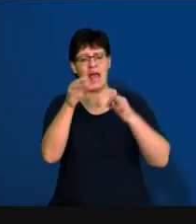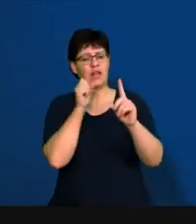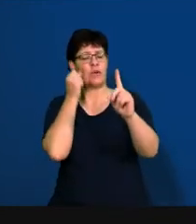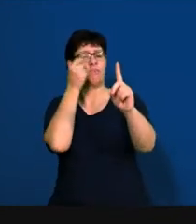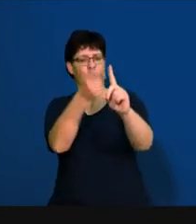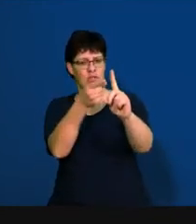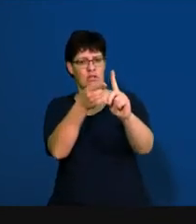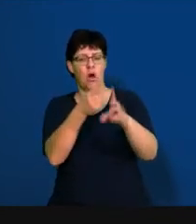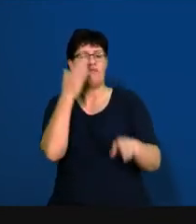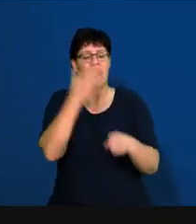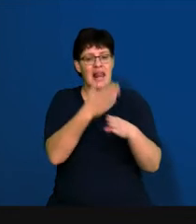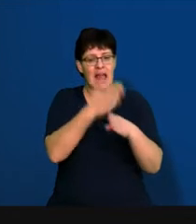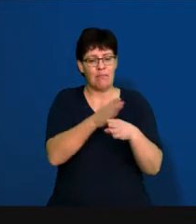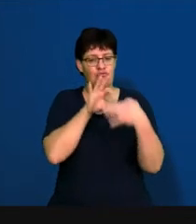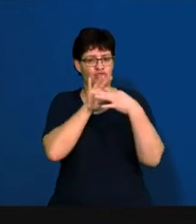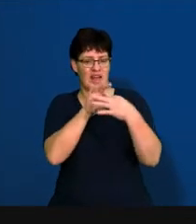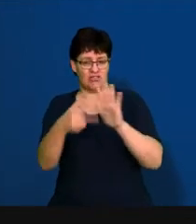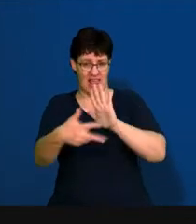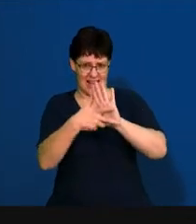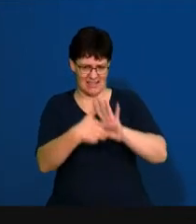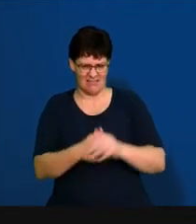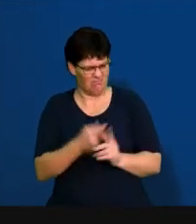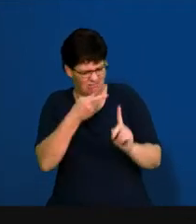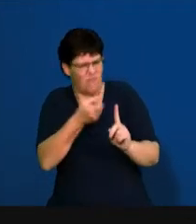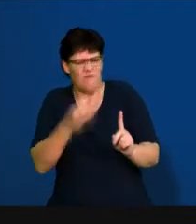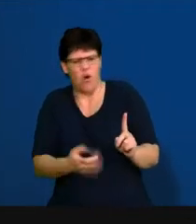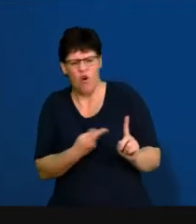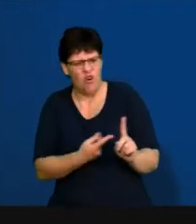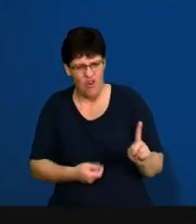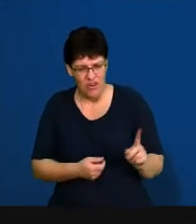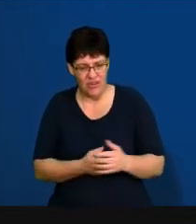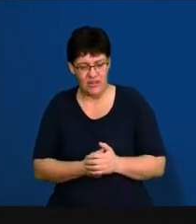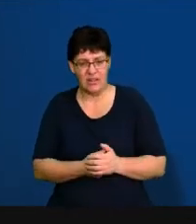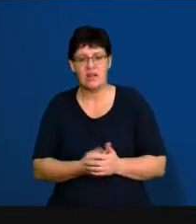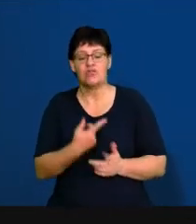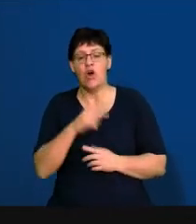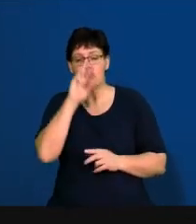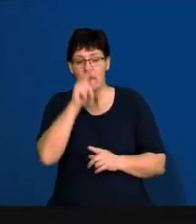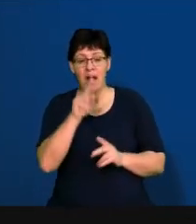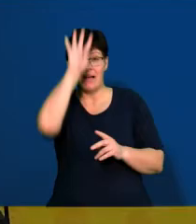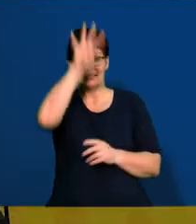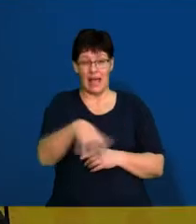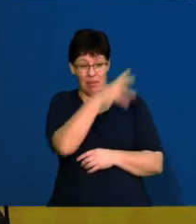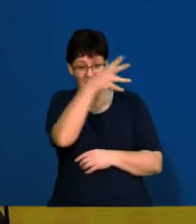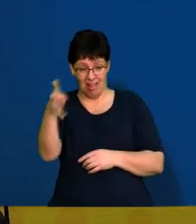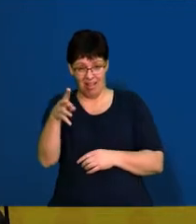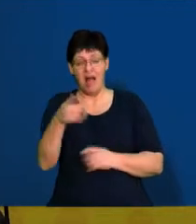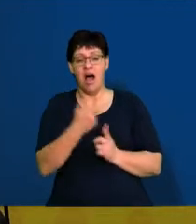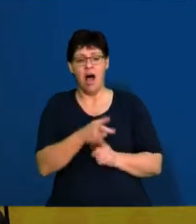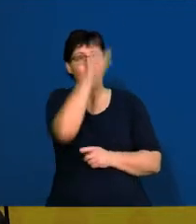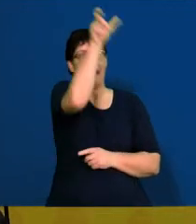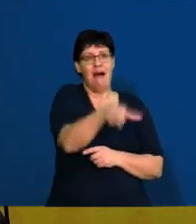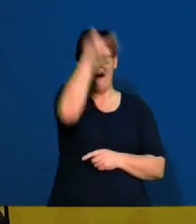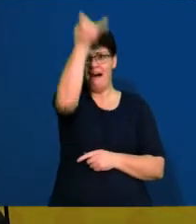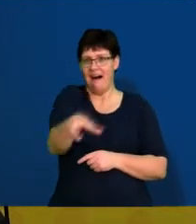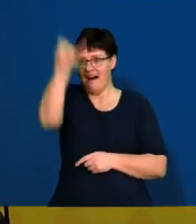of the Labor Relations Act. All right. So once again, like in the beginning, I said make that whole table where you guys put what